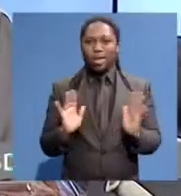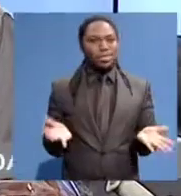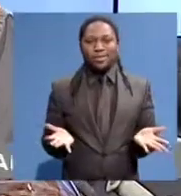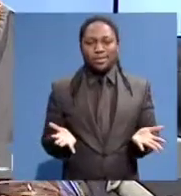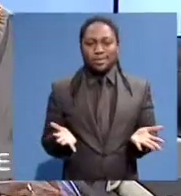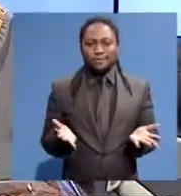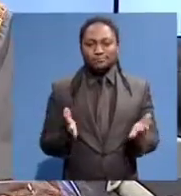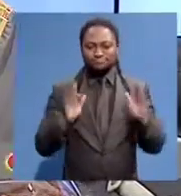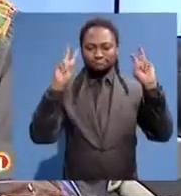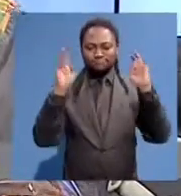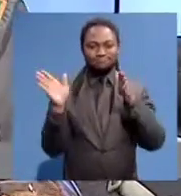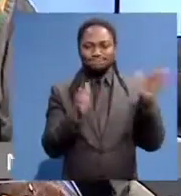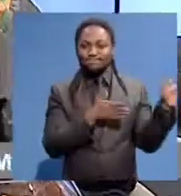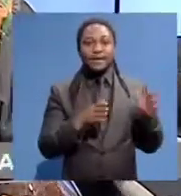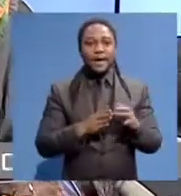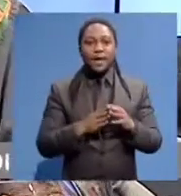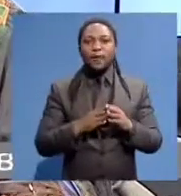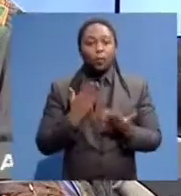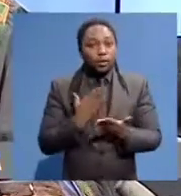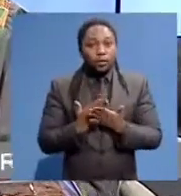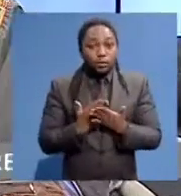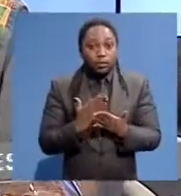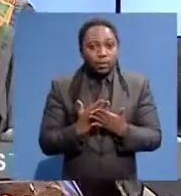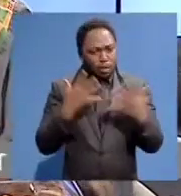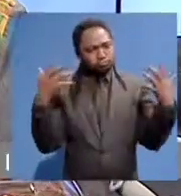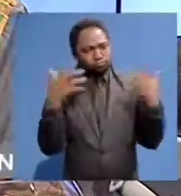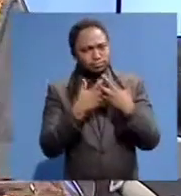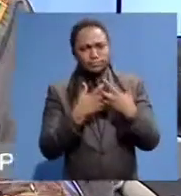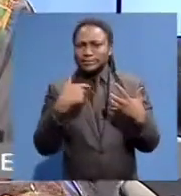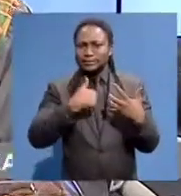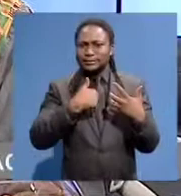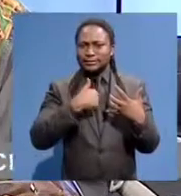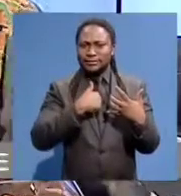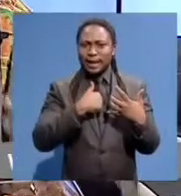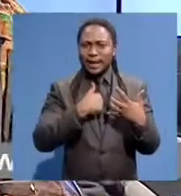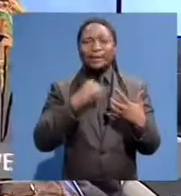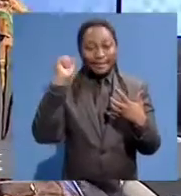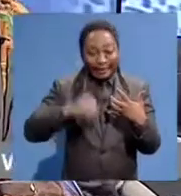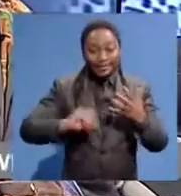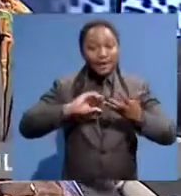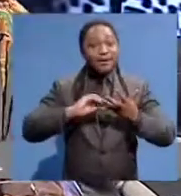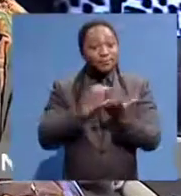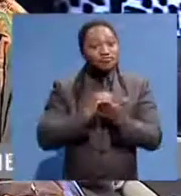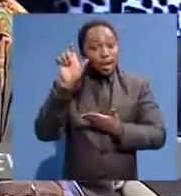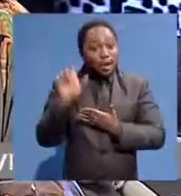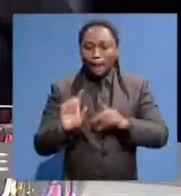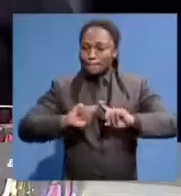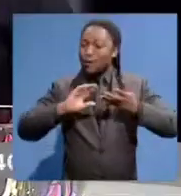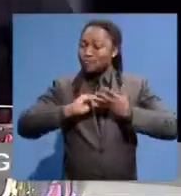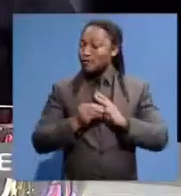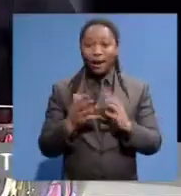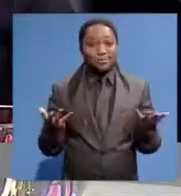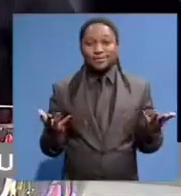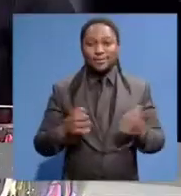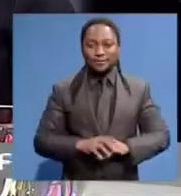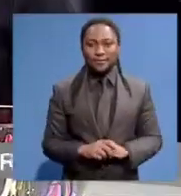And I'm sure we can all relate with that. We are not saints, man, you know? So many us, we are sinners that are trying, you know? And I think for the mental